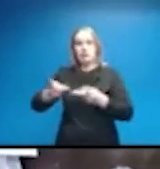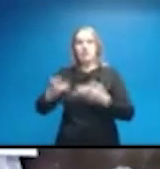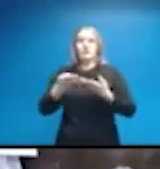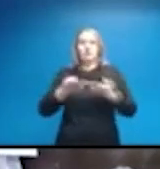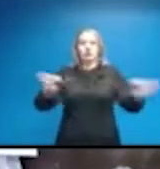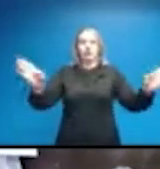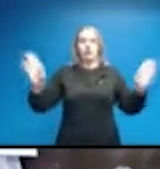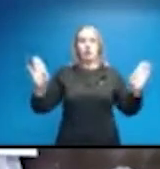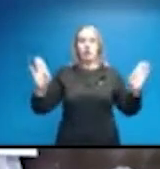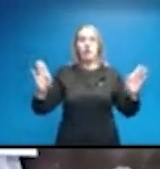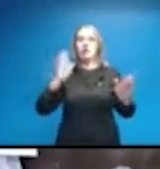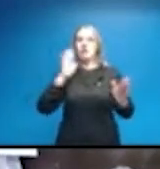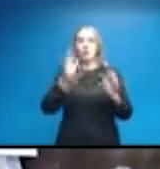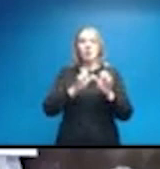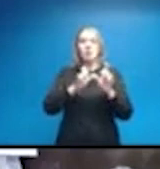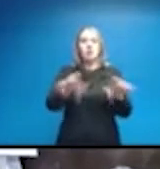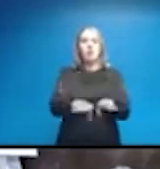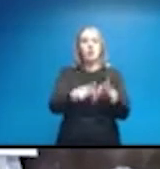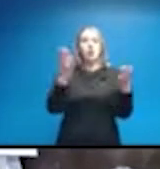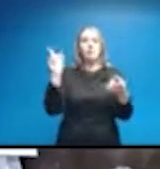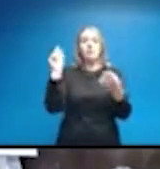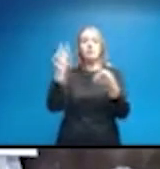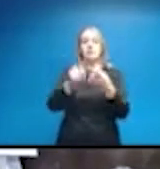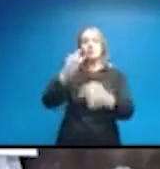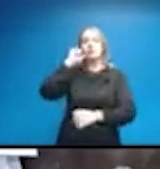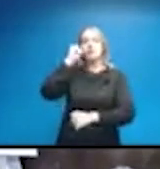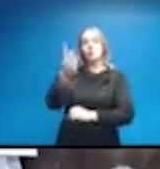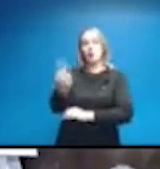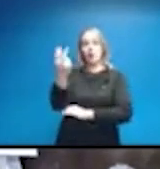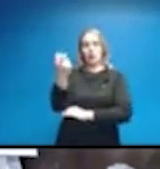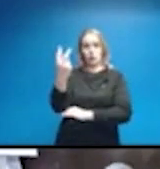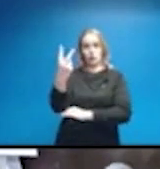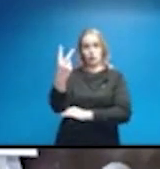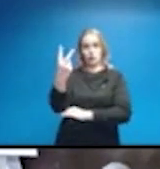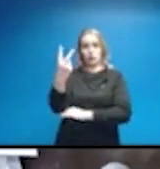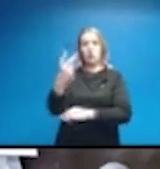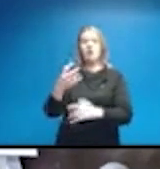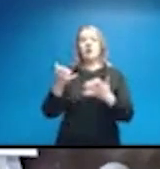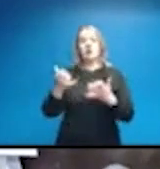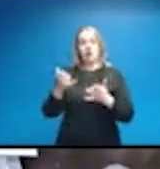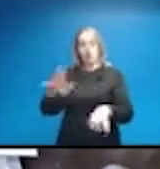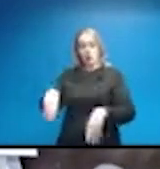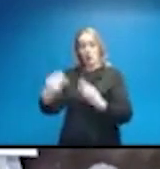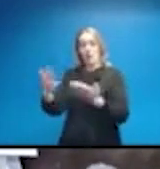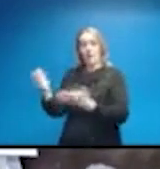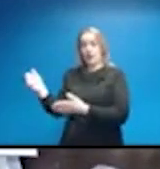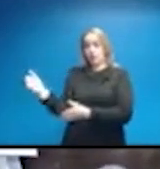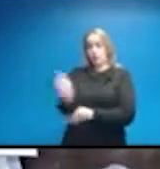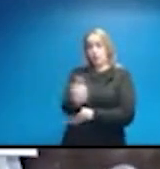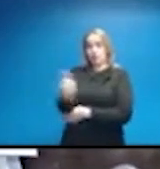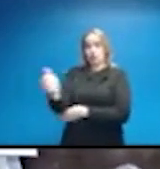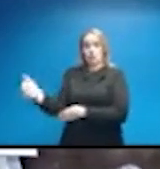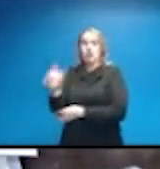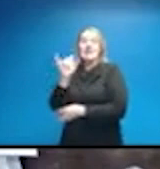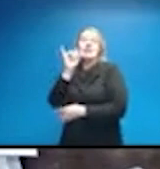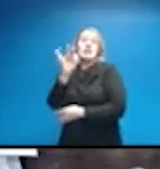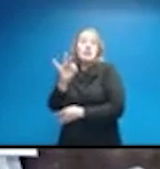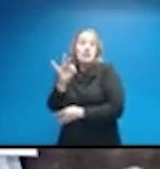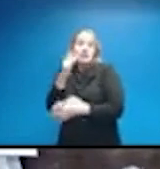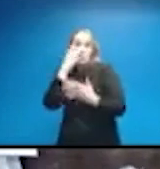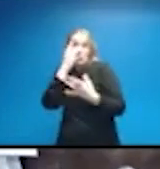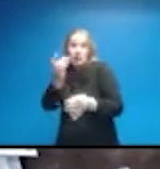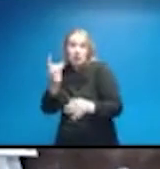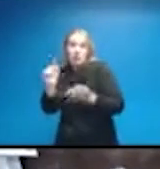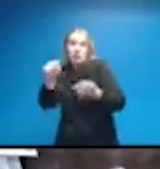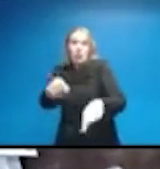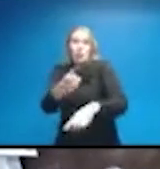open through noon tomorrow, and we are providing transportation to those residents who are interested in going into